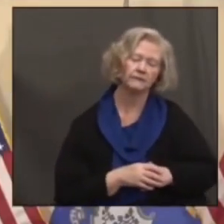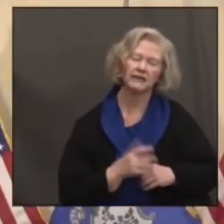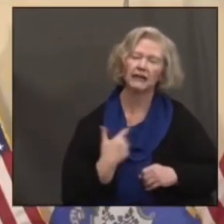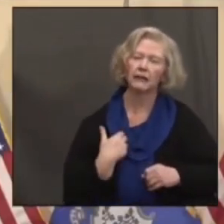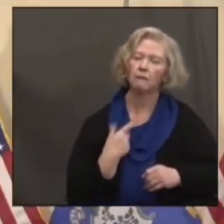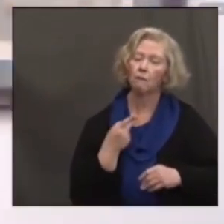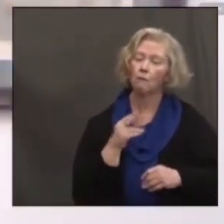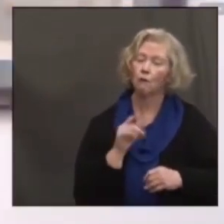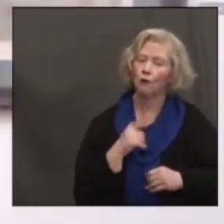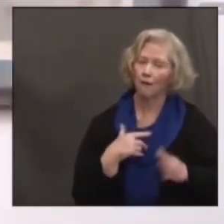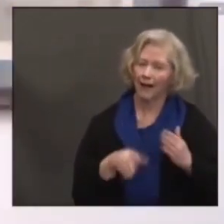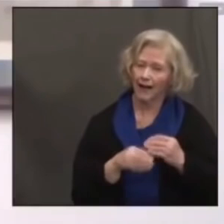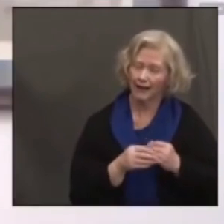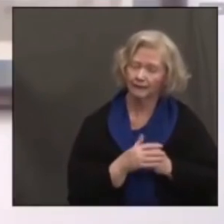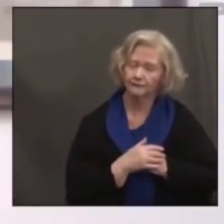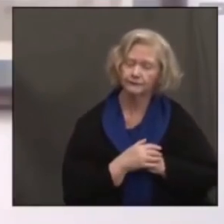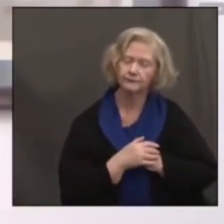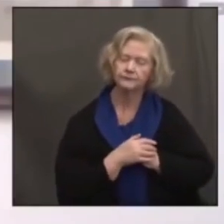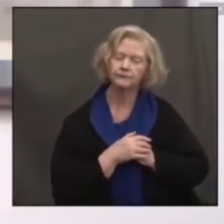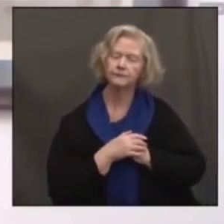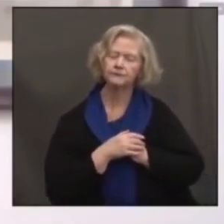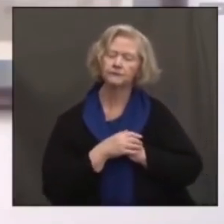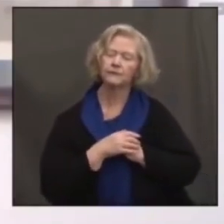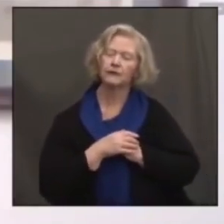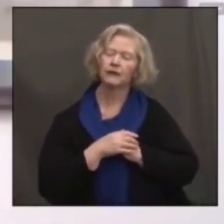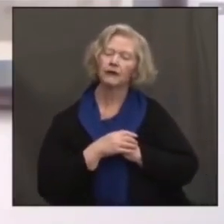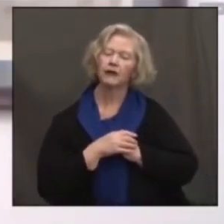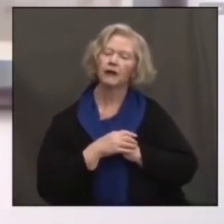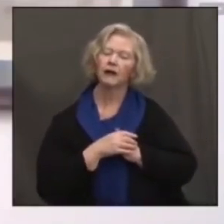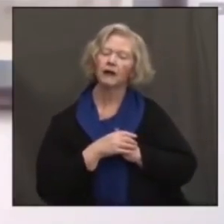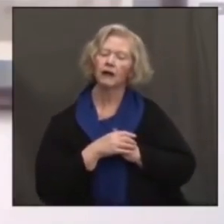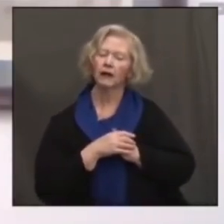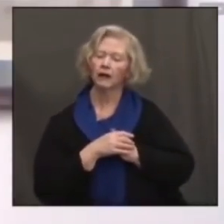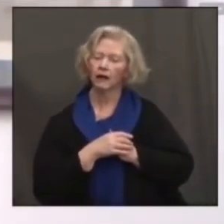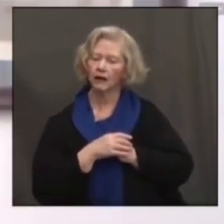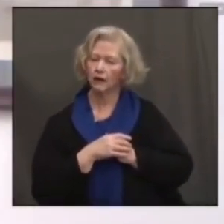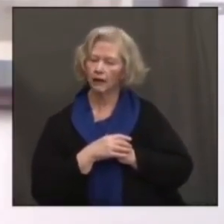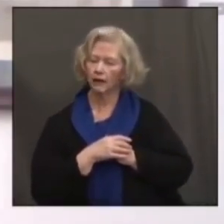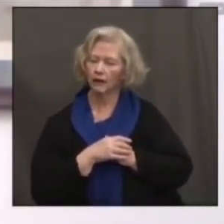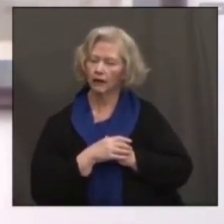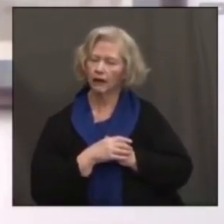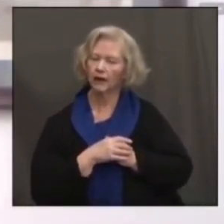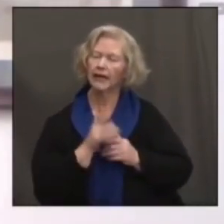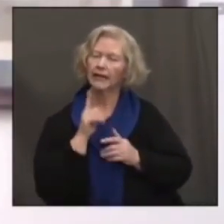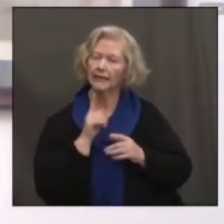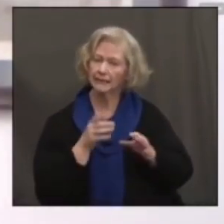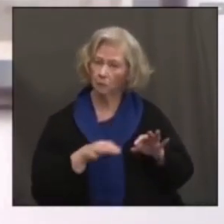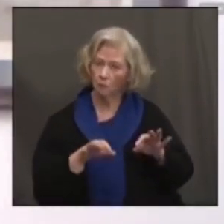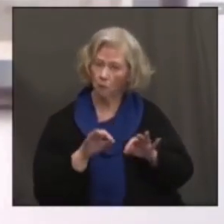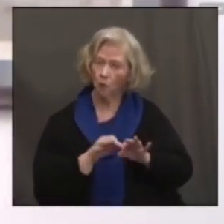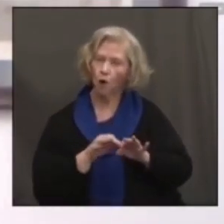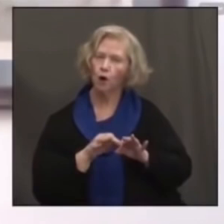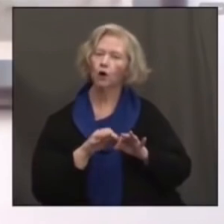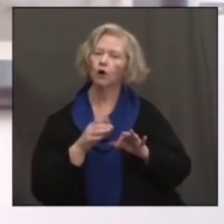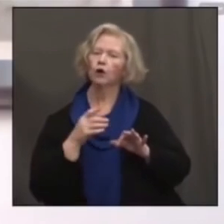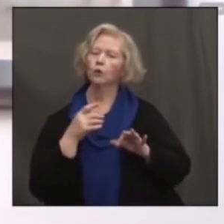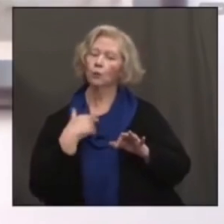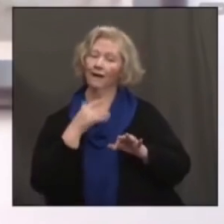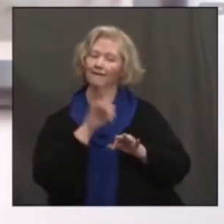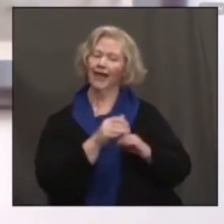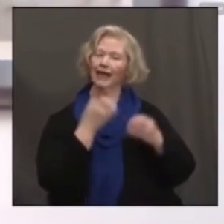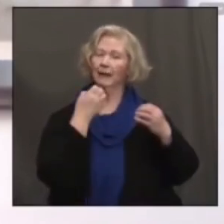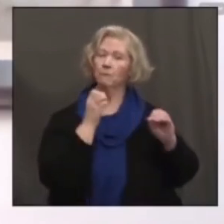in addition to that, in terms of areas we've done, it's important to have emergency declaration